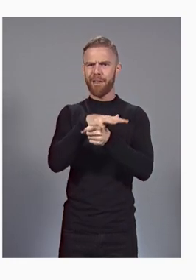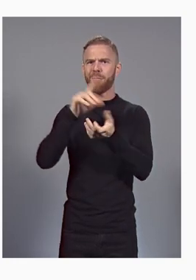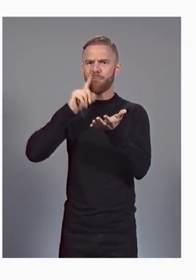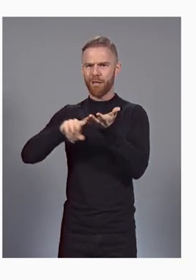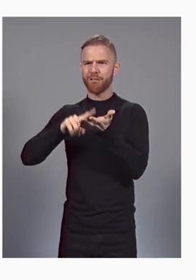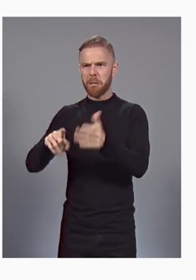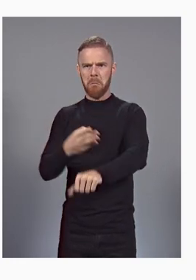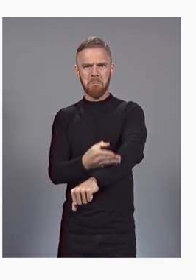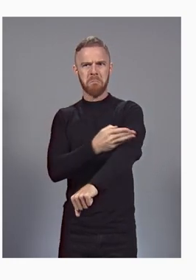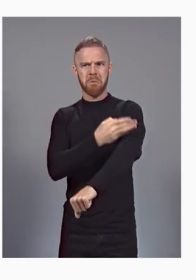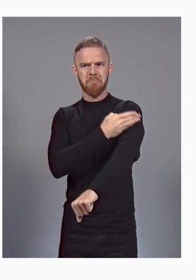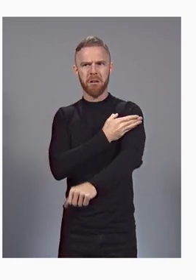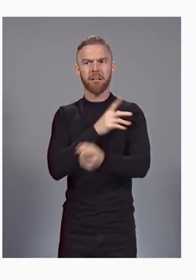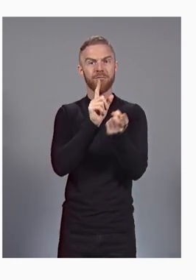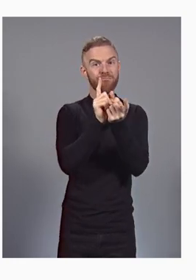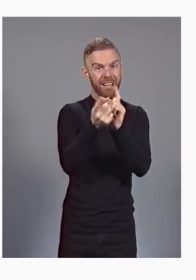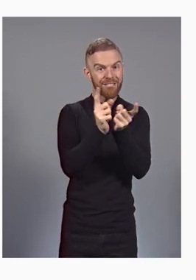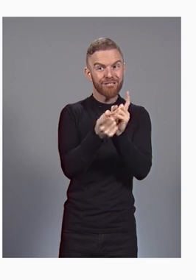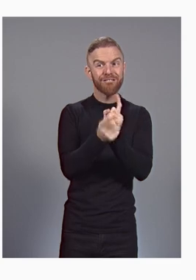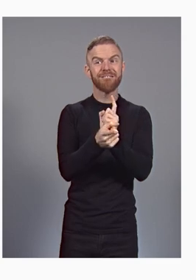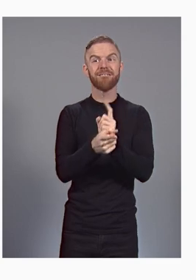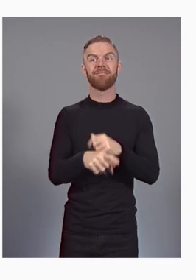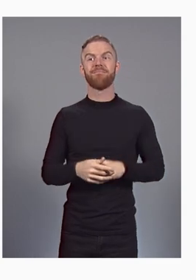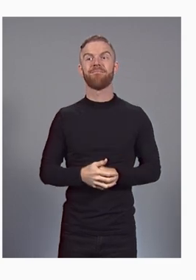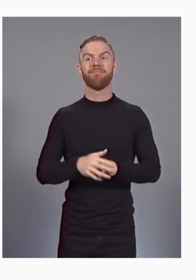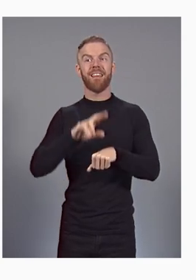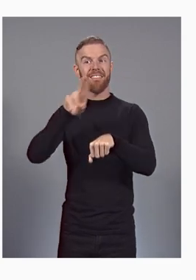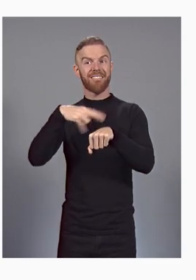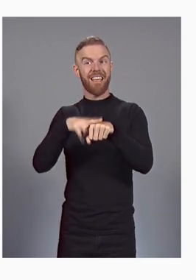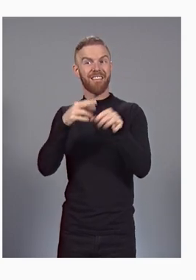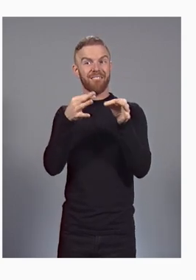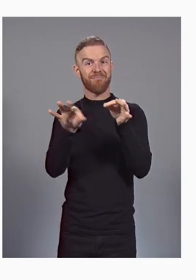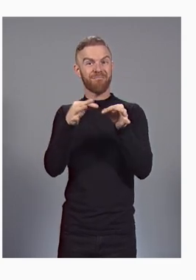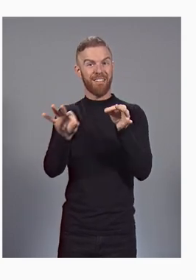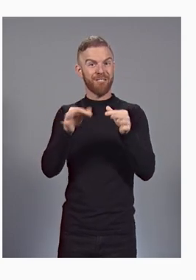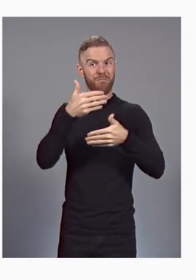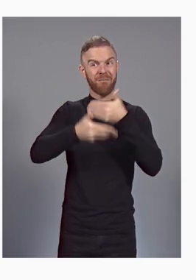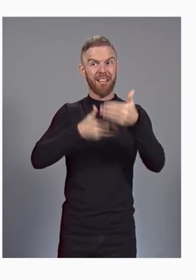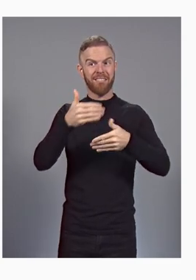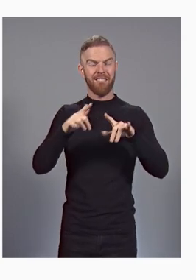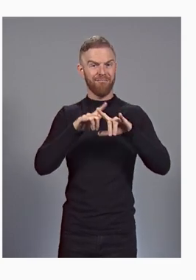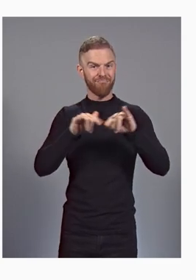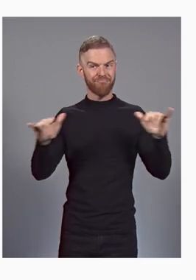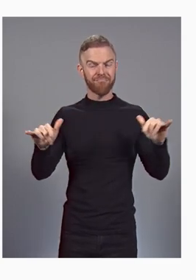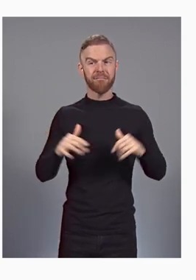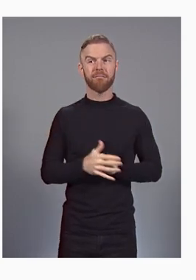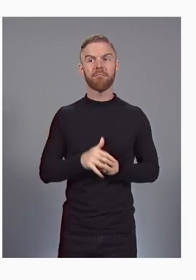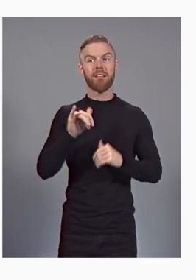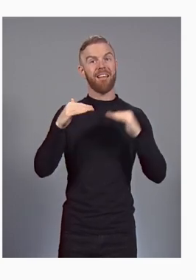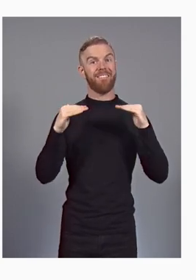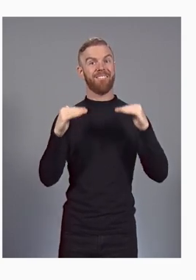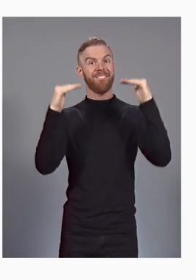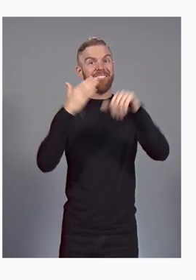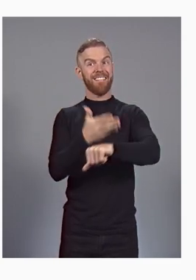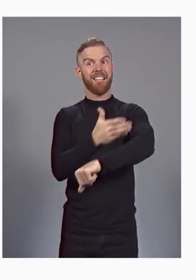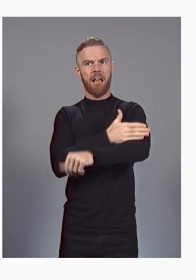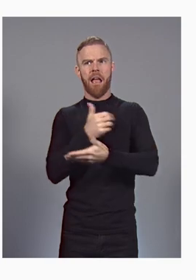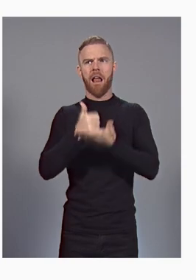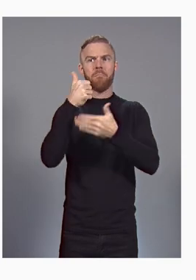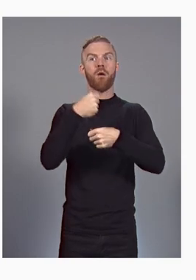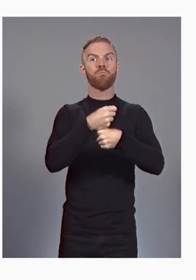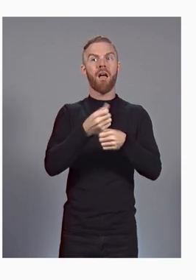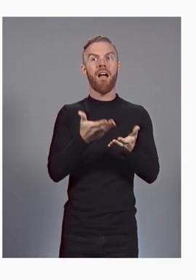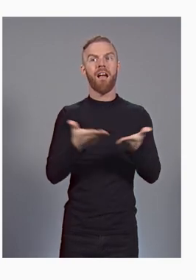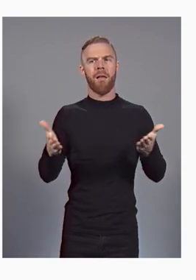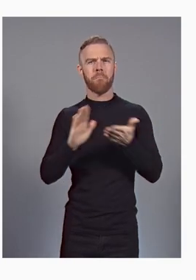computer vision, and natural language processing. These advances are powering helpful product innovations, from